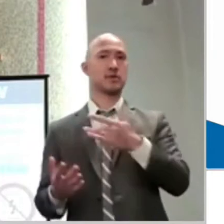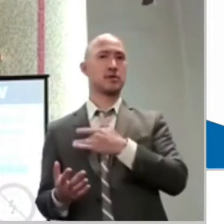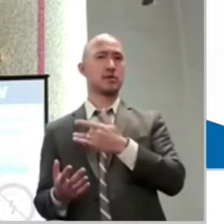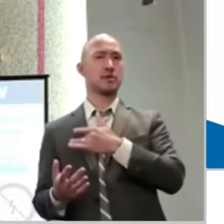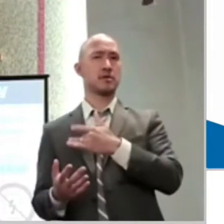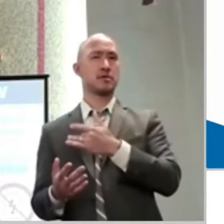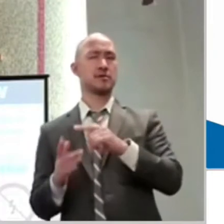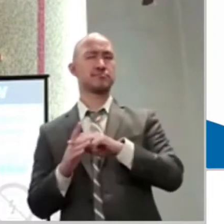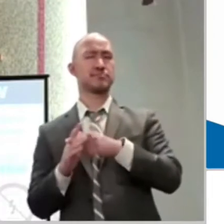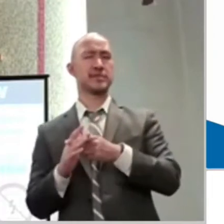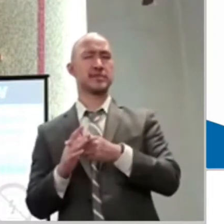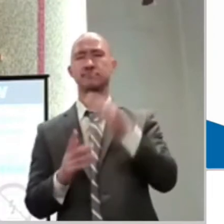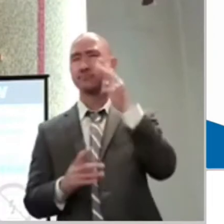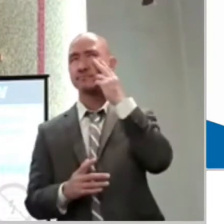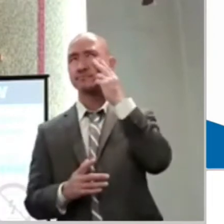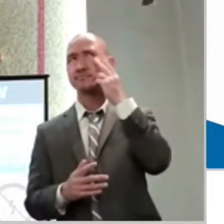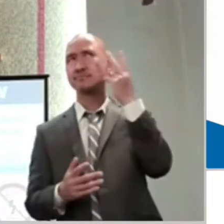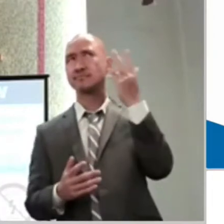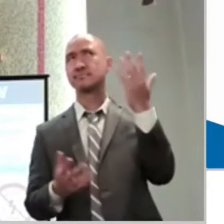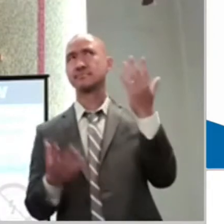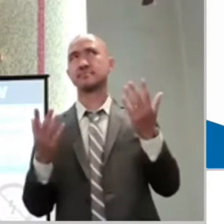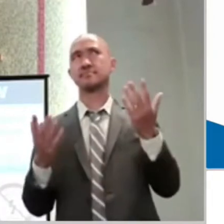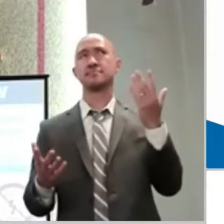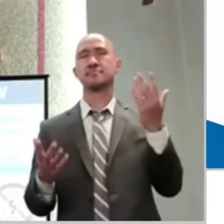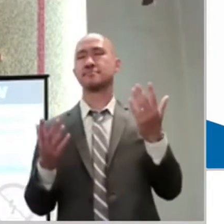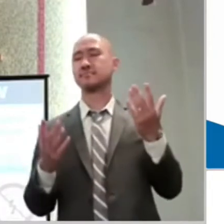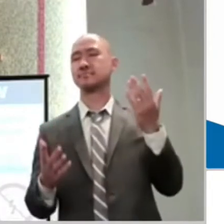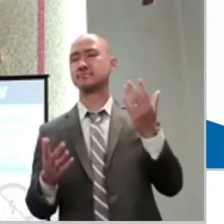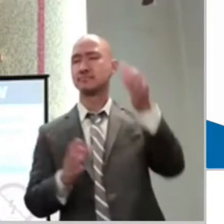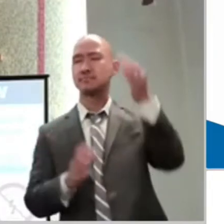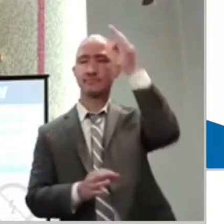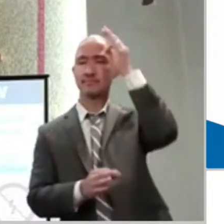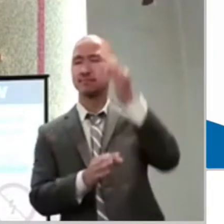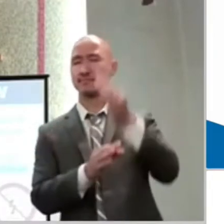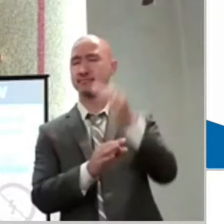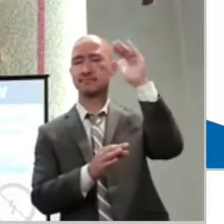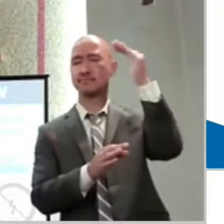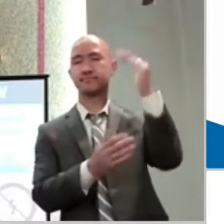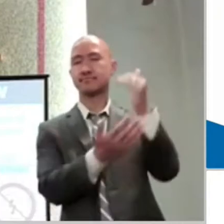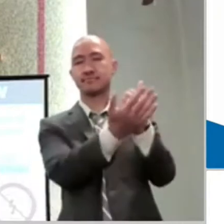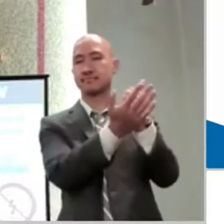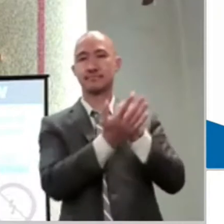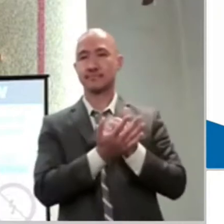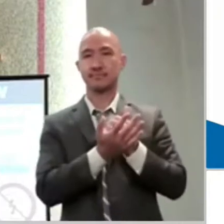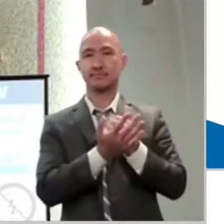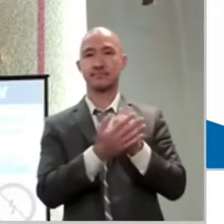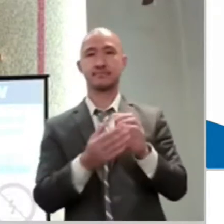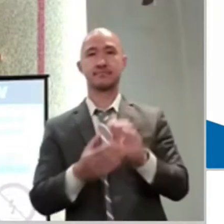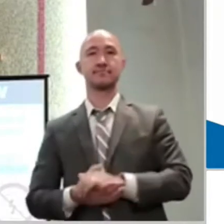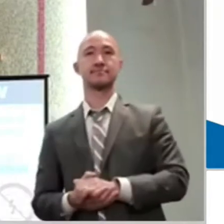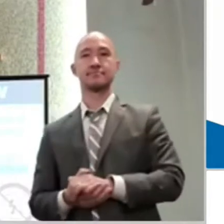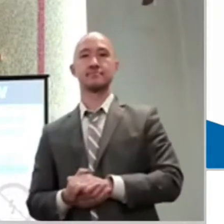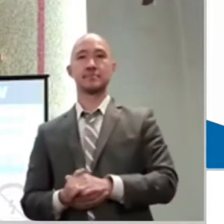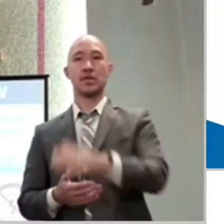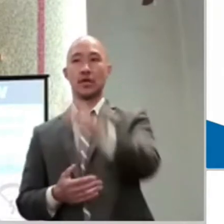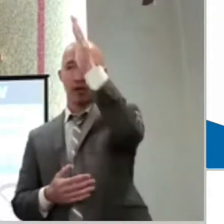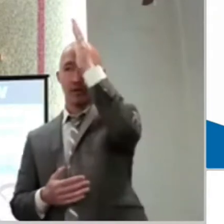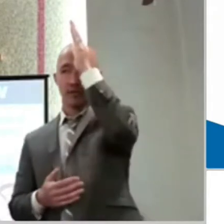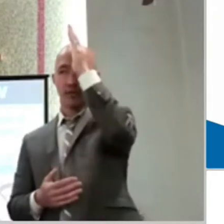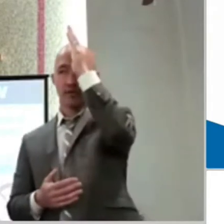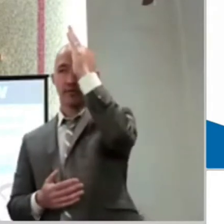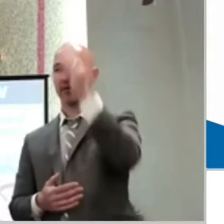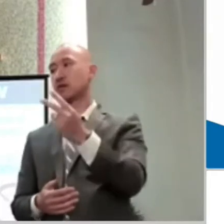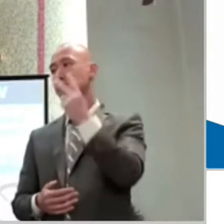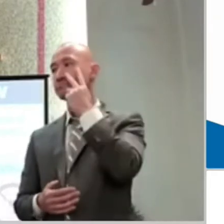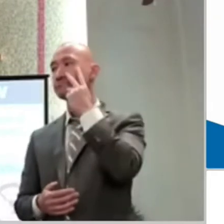We're like, I don't want to be hurt again. I don't want to be disappointed again. The father realizes they don't have